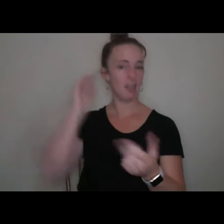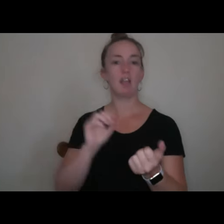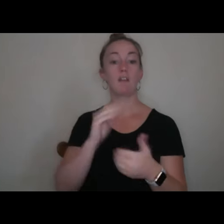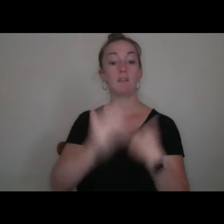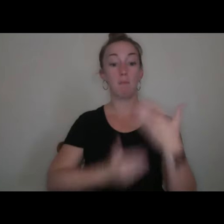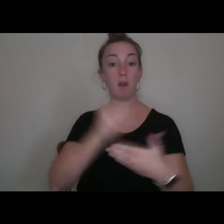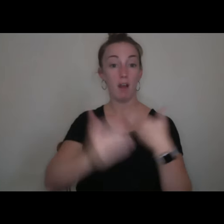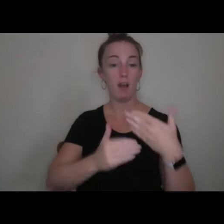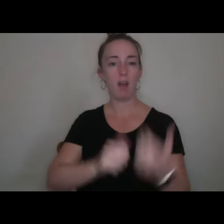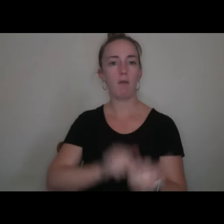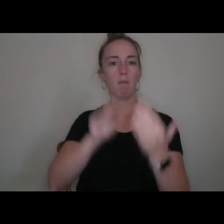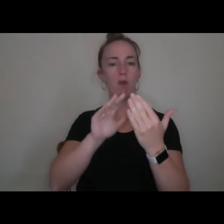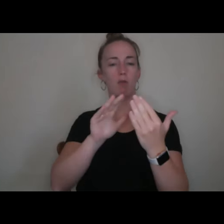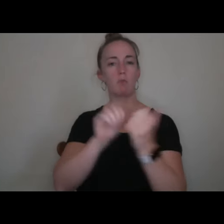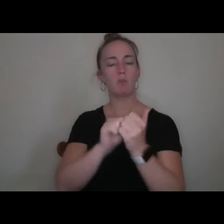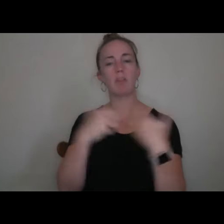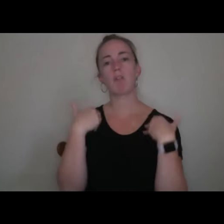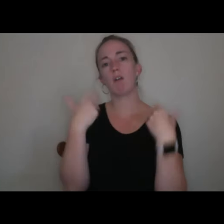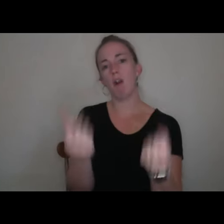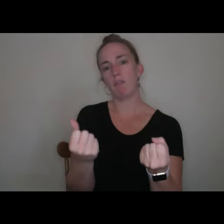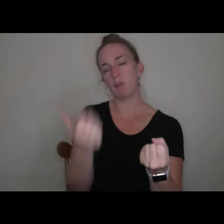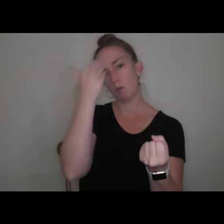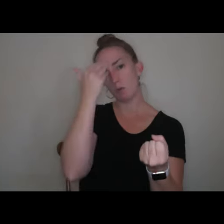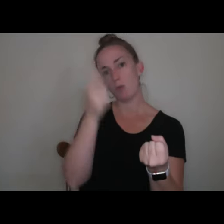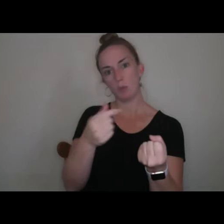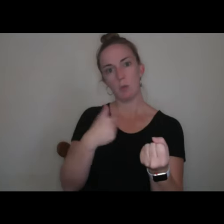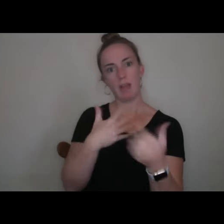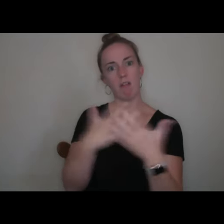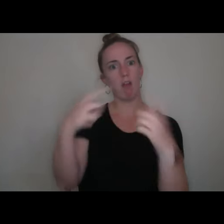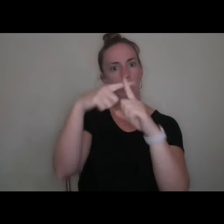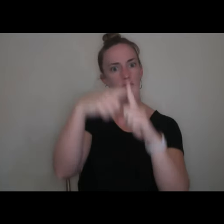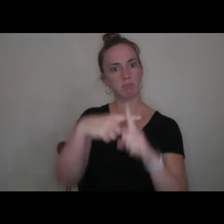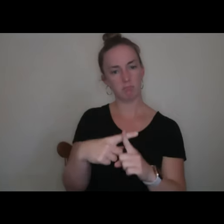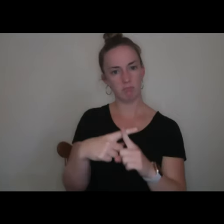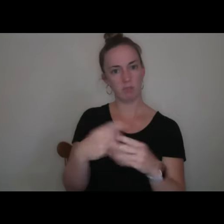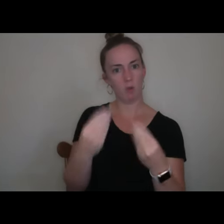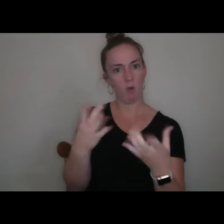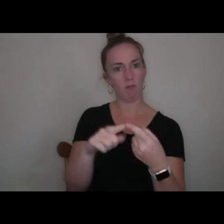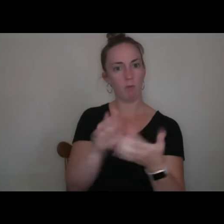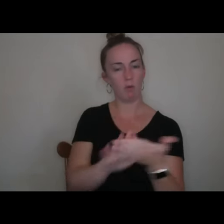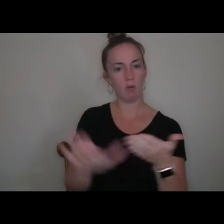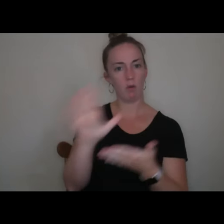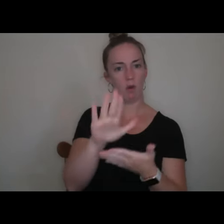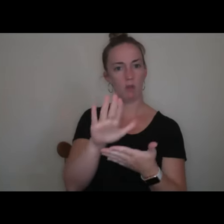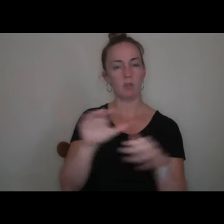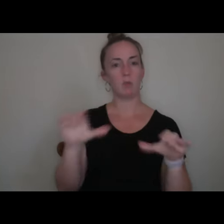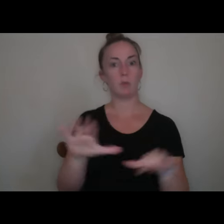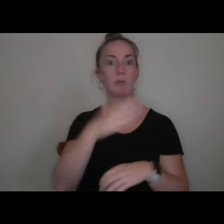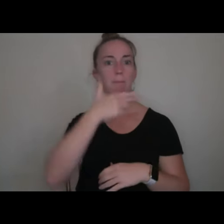with confidence, knowing that you have a lot to offer, and putting your best foot forward.